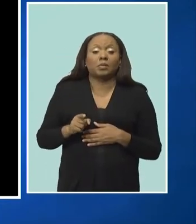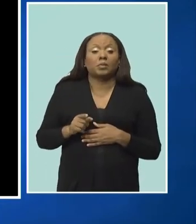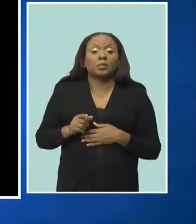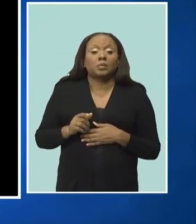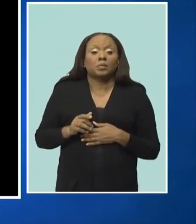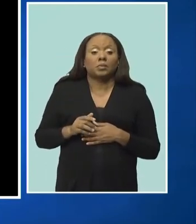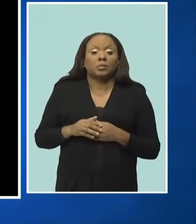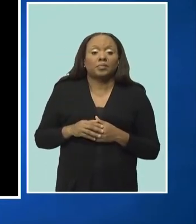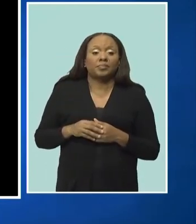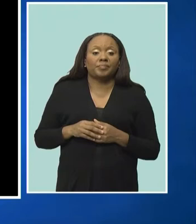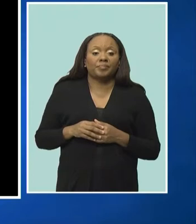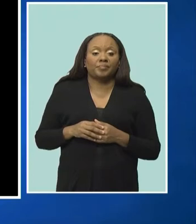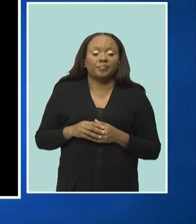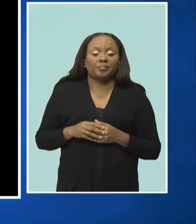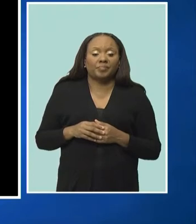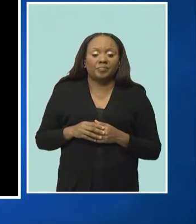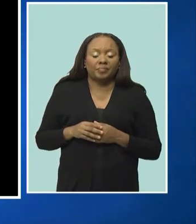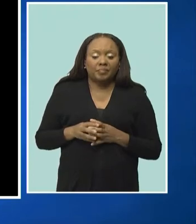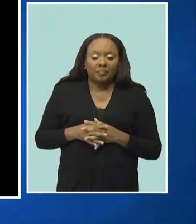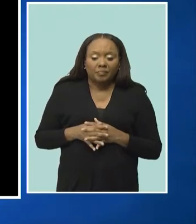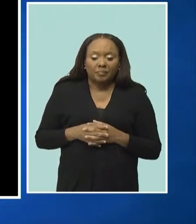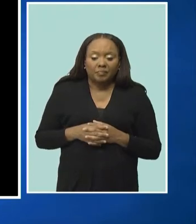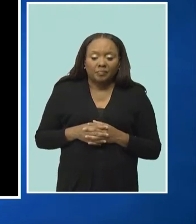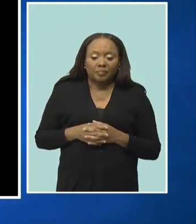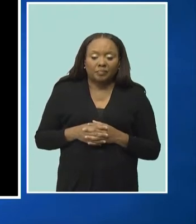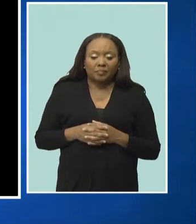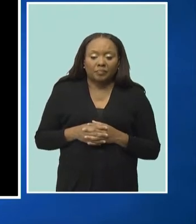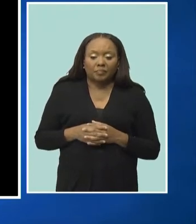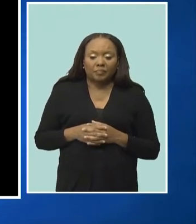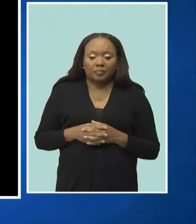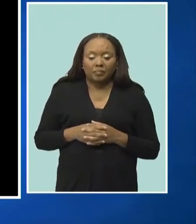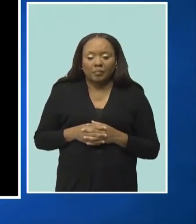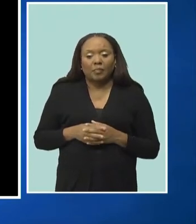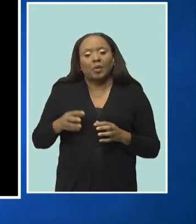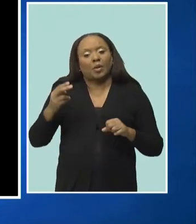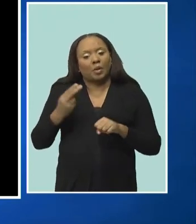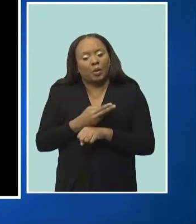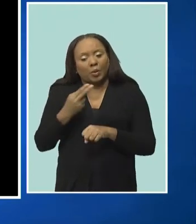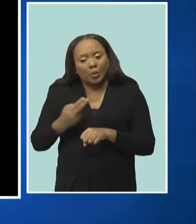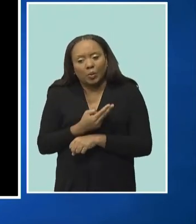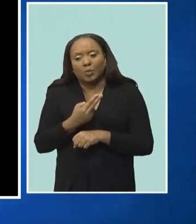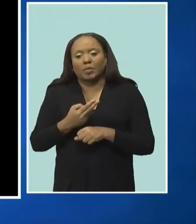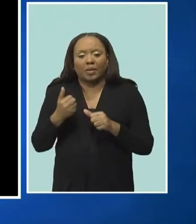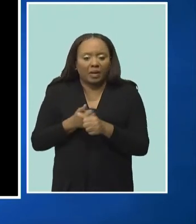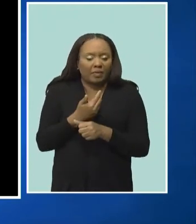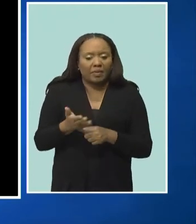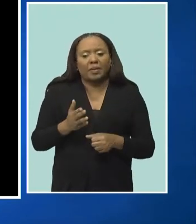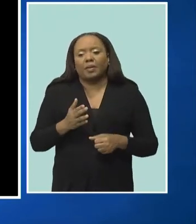use its will to bring the requisite regulations.